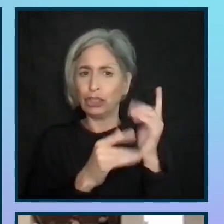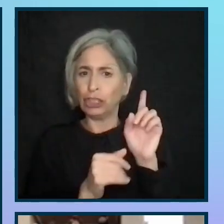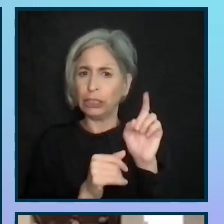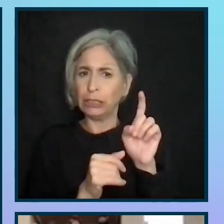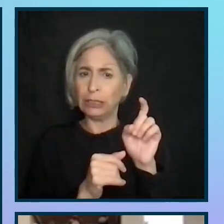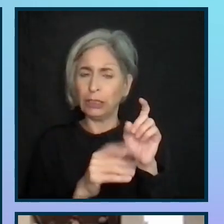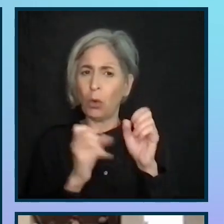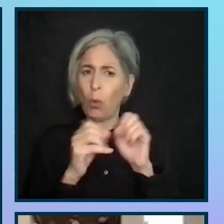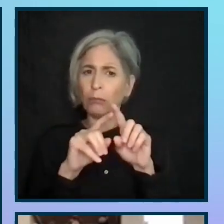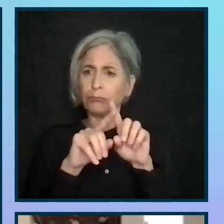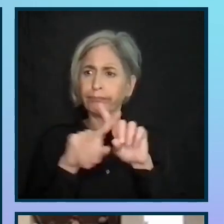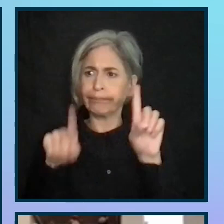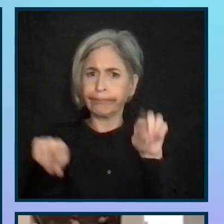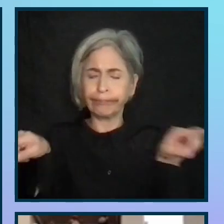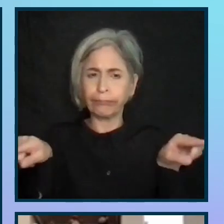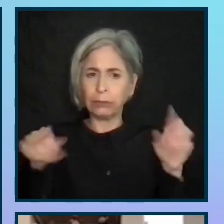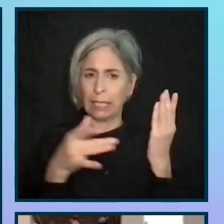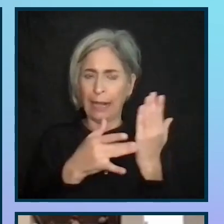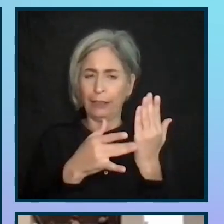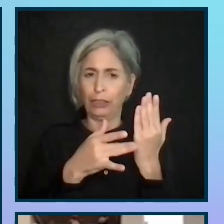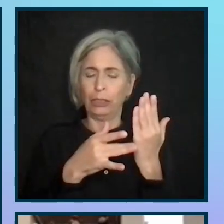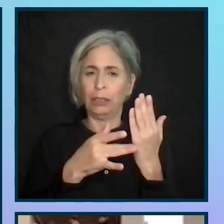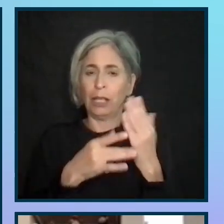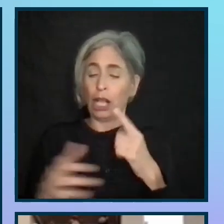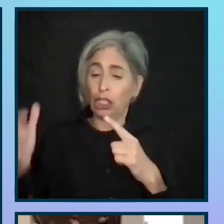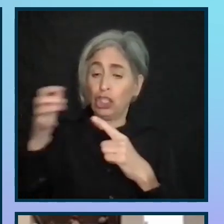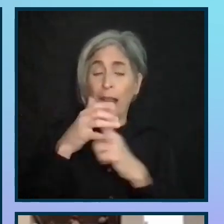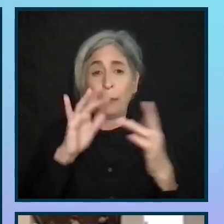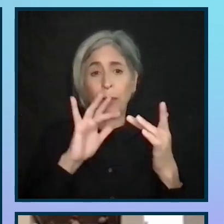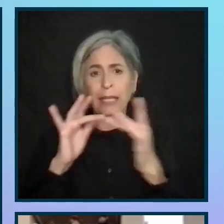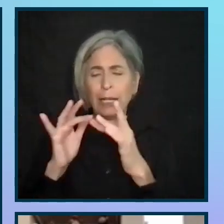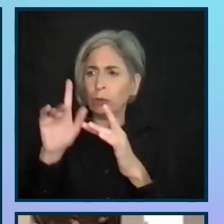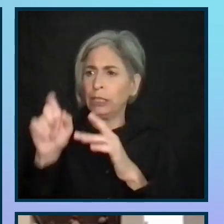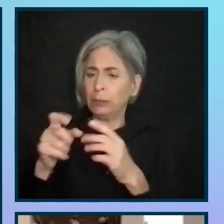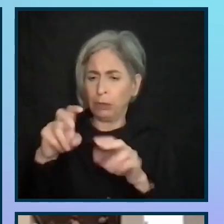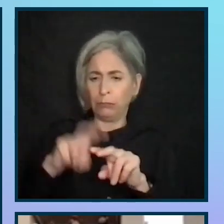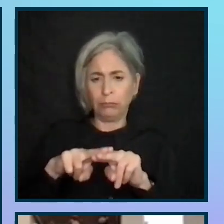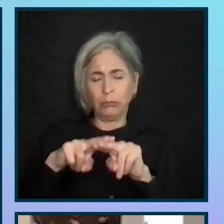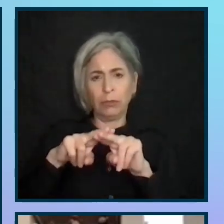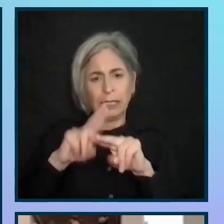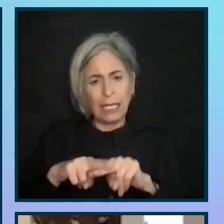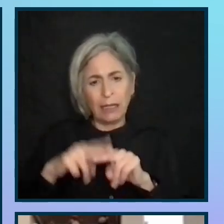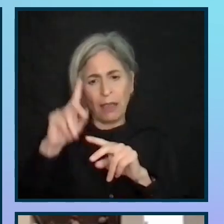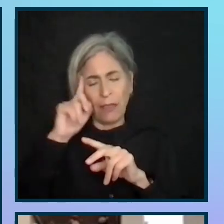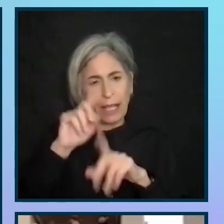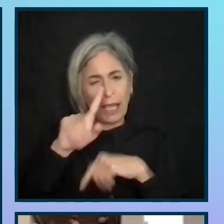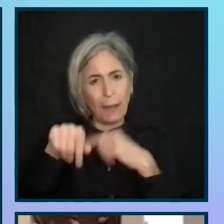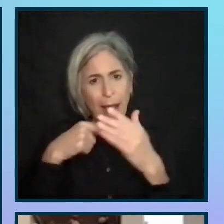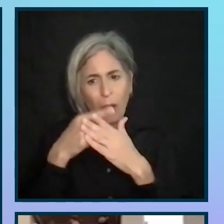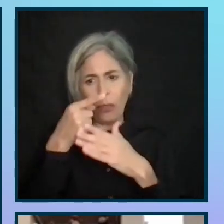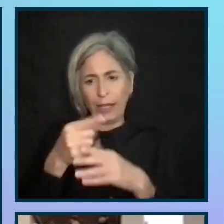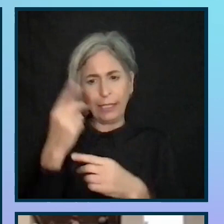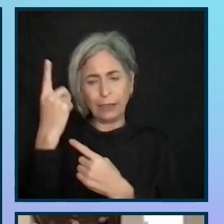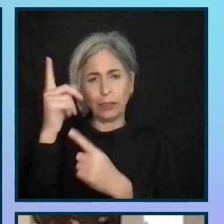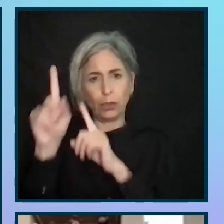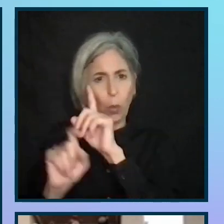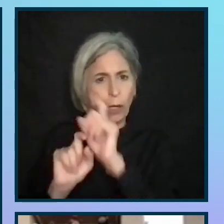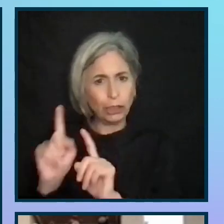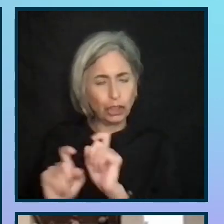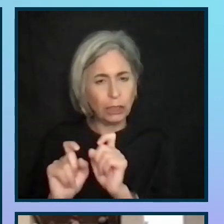A Champions Network should be rooted in these questions. Consider this your fundamental benchmark. for membership.